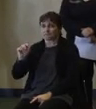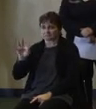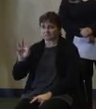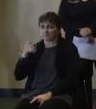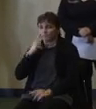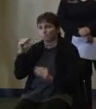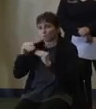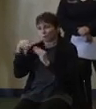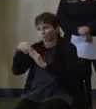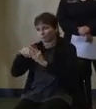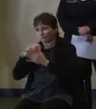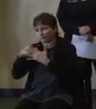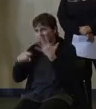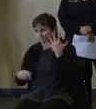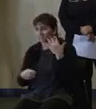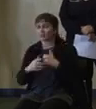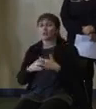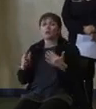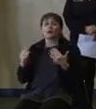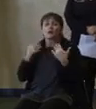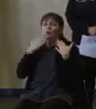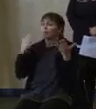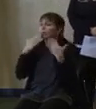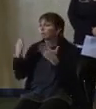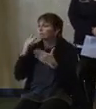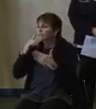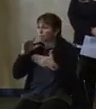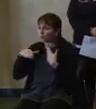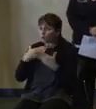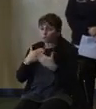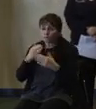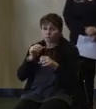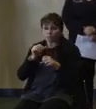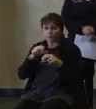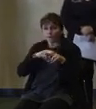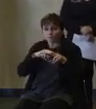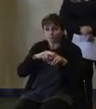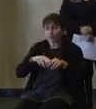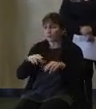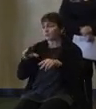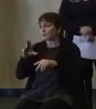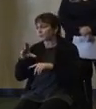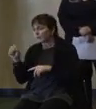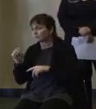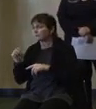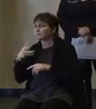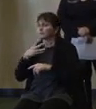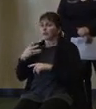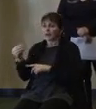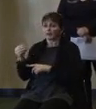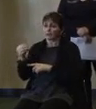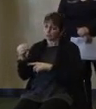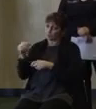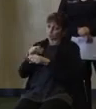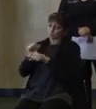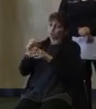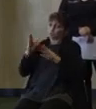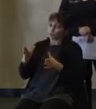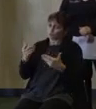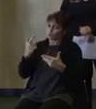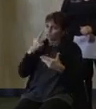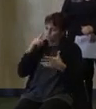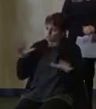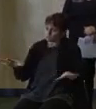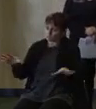grateful for the efforts of everyone on our roads and along our rails who worked throughout the storm. Each of our vaccine